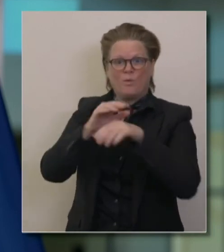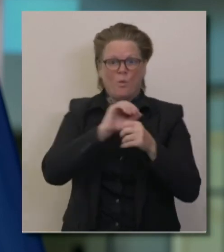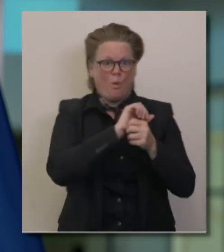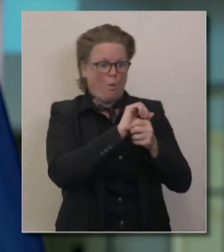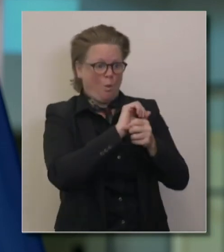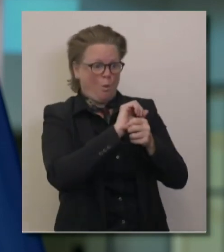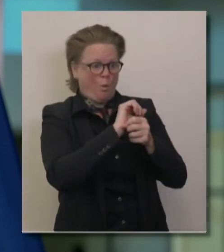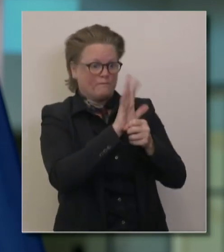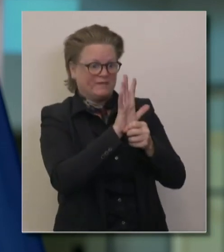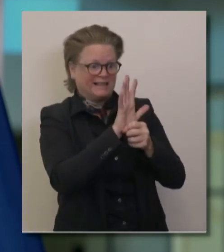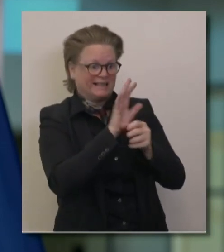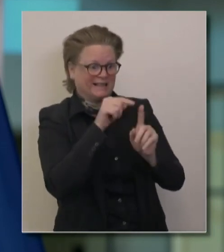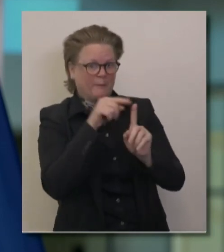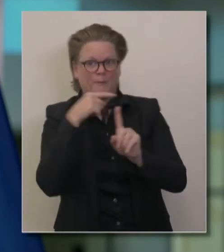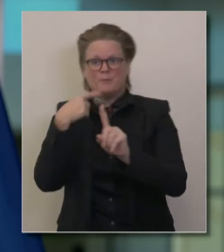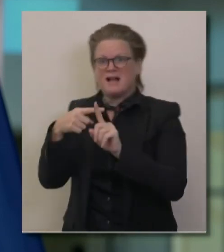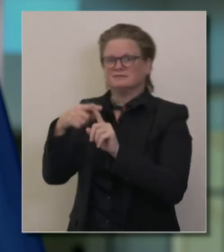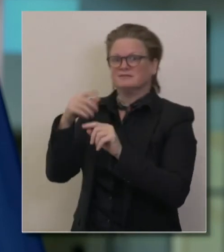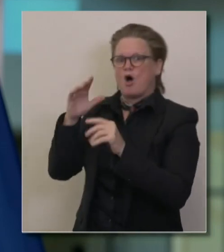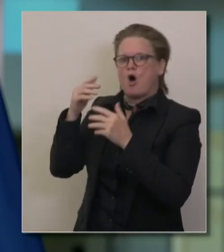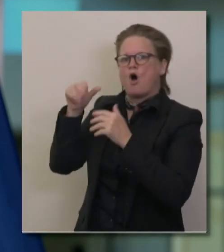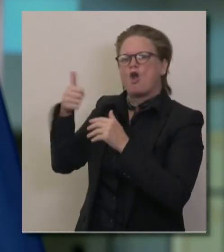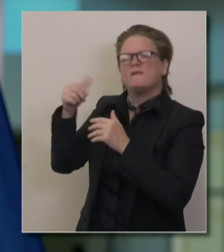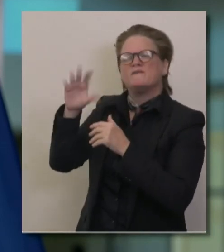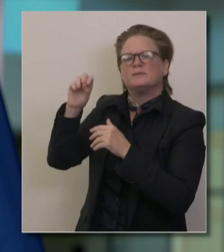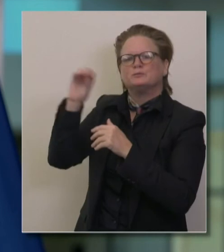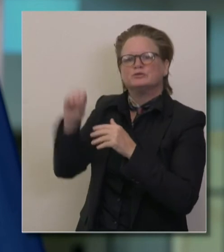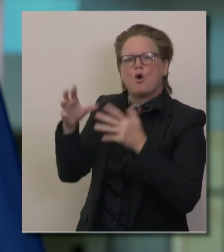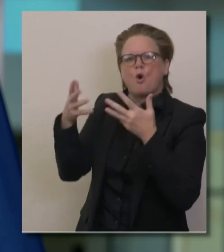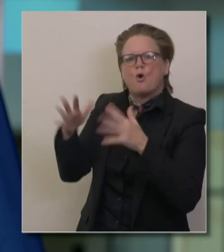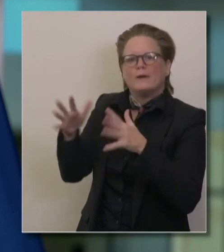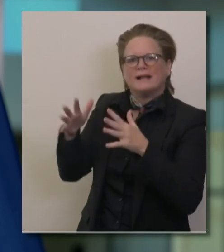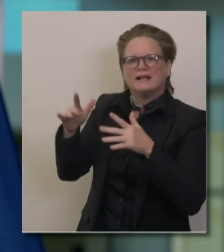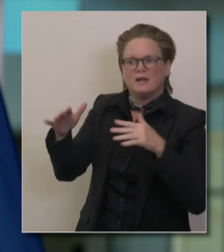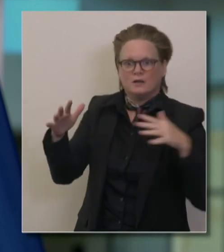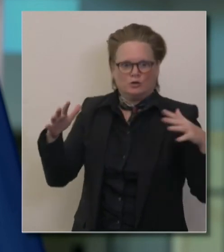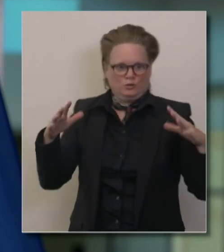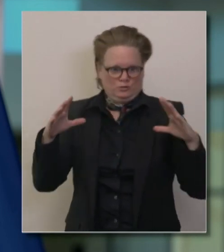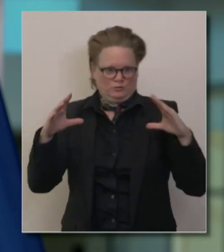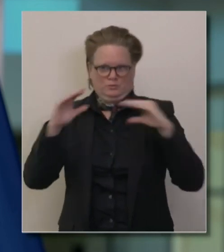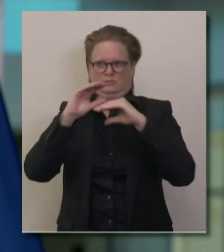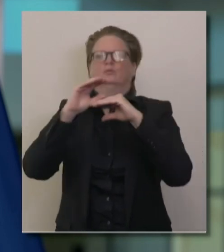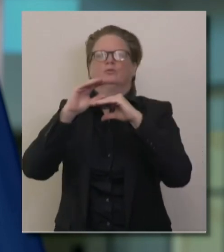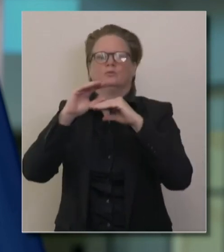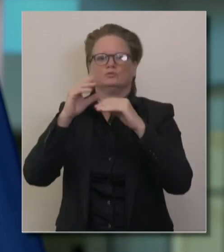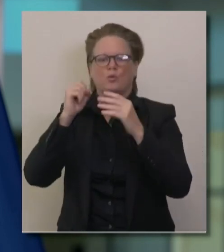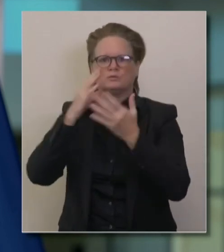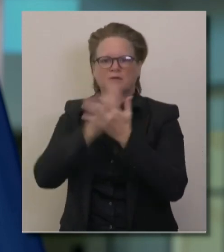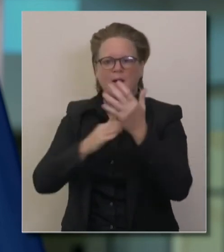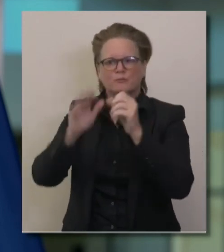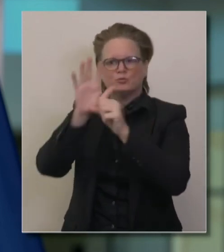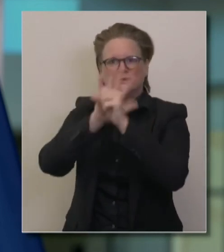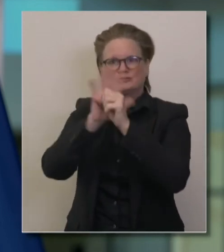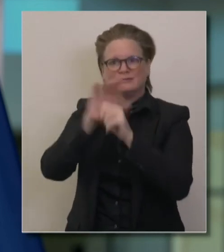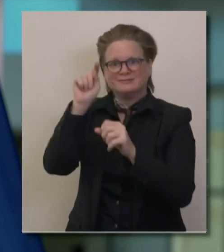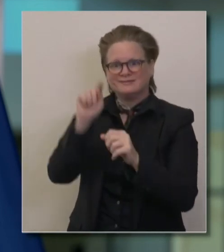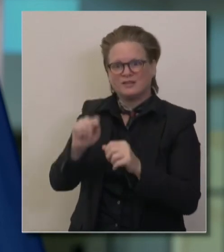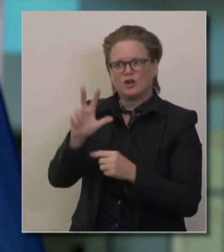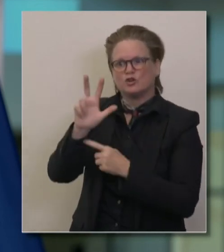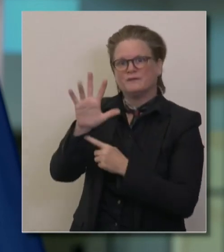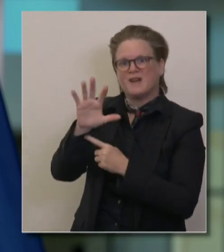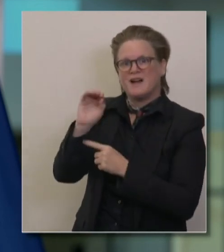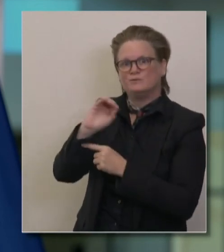the summer, some of the regions dealing with COVID had roughly 35 percent of their ICU